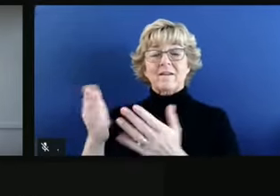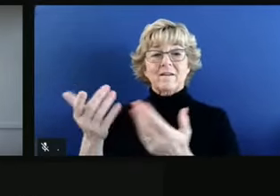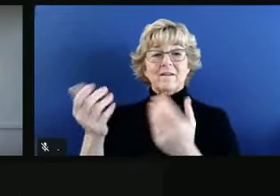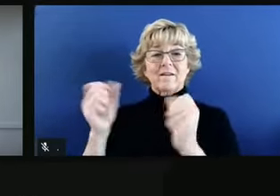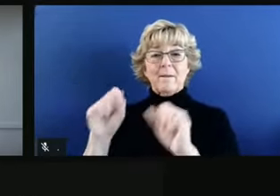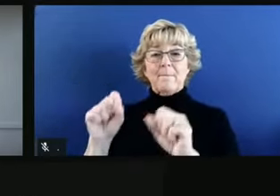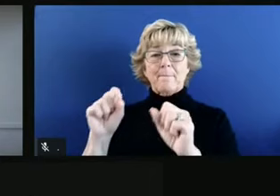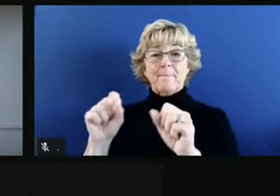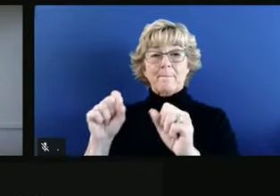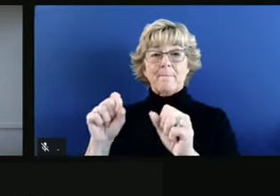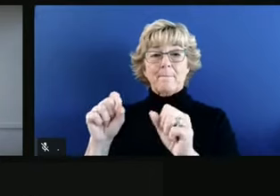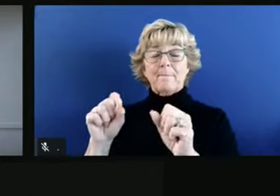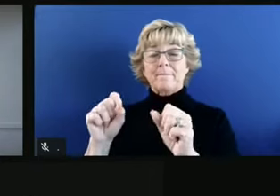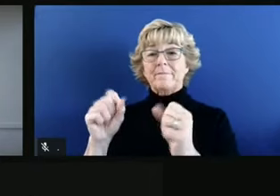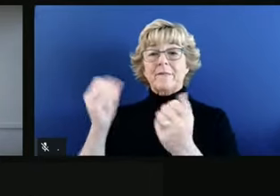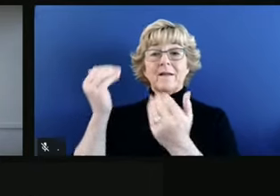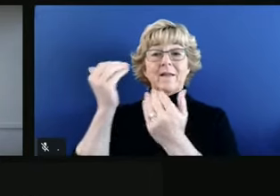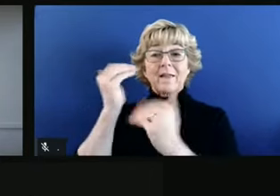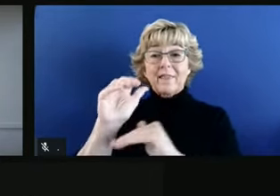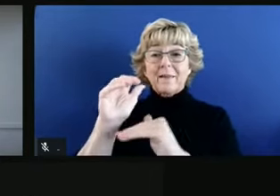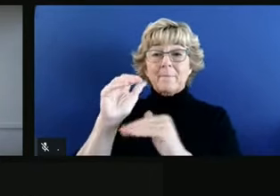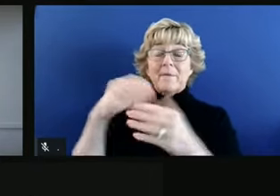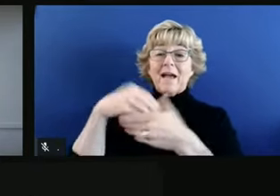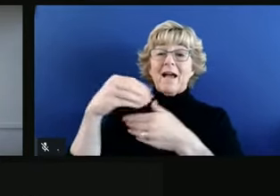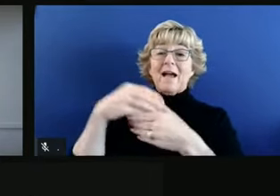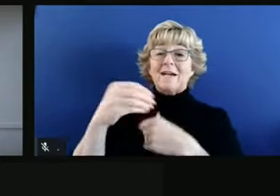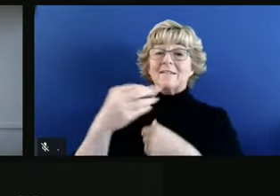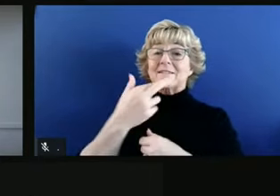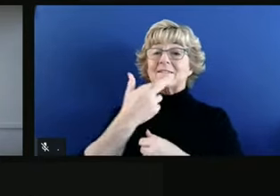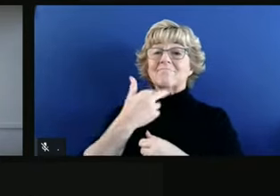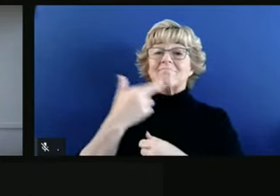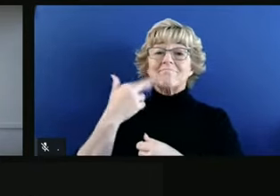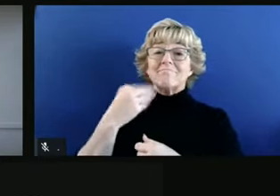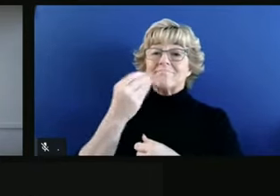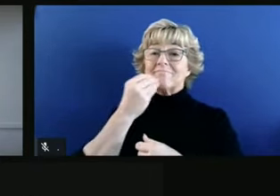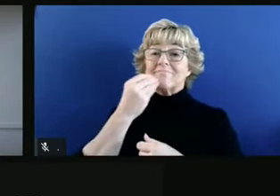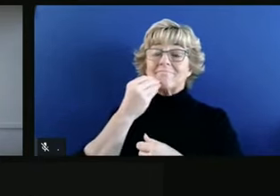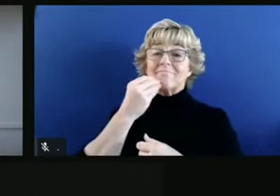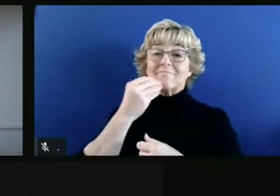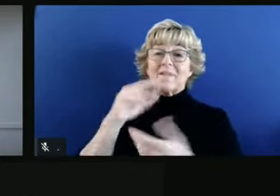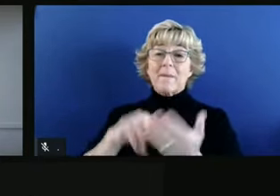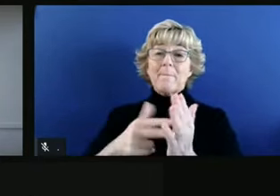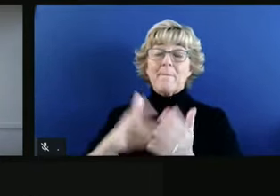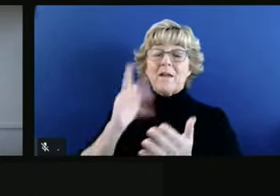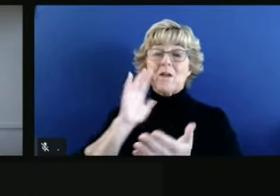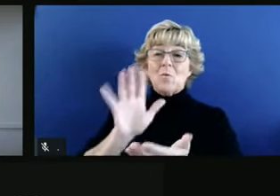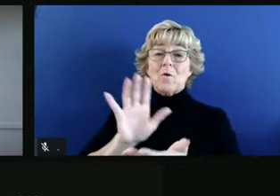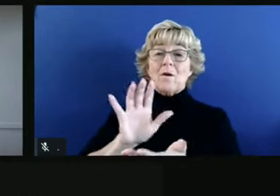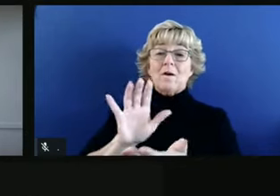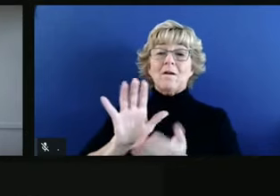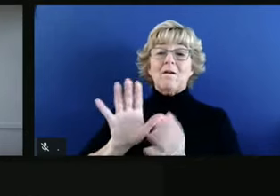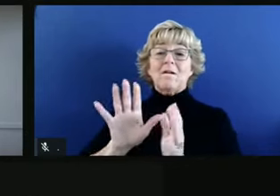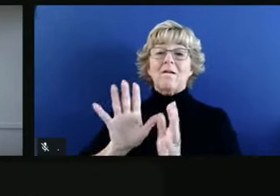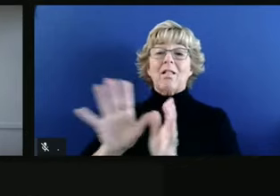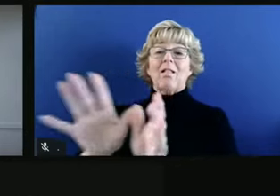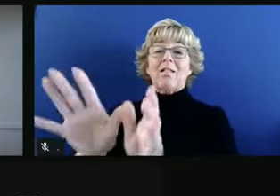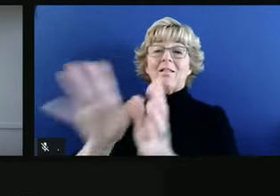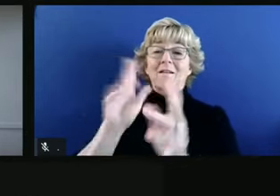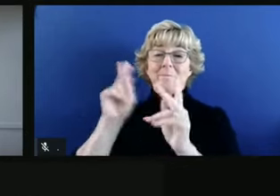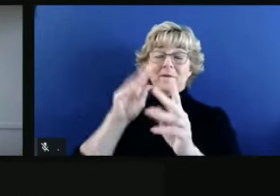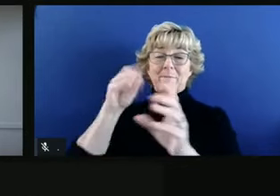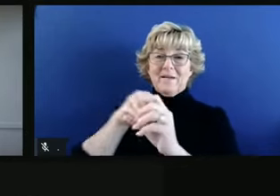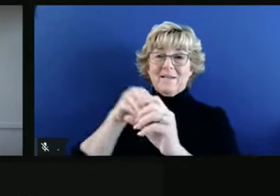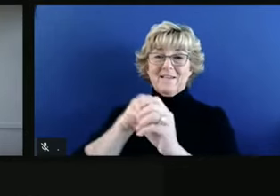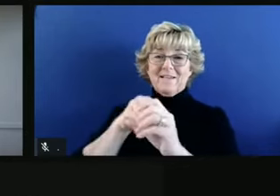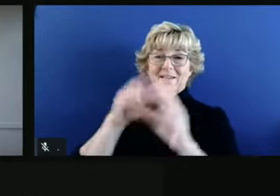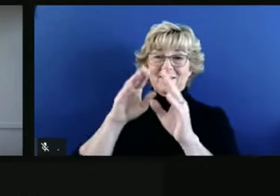by limiting outdoor dining options that you'll just push people indoors, of course, we hope